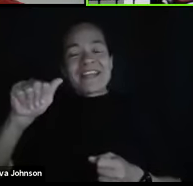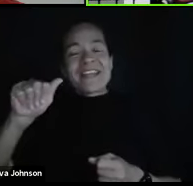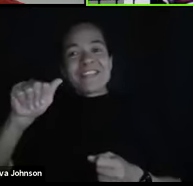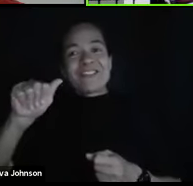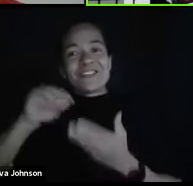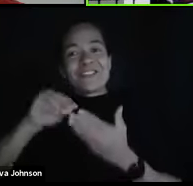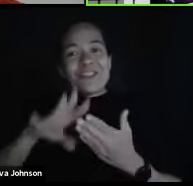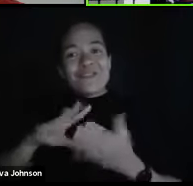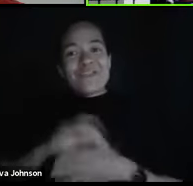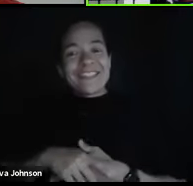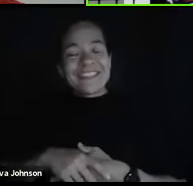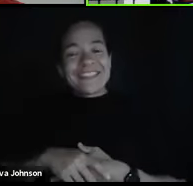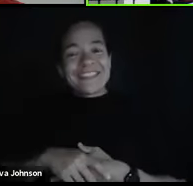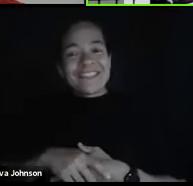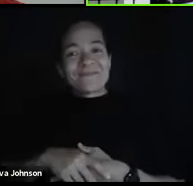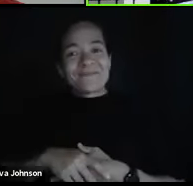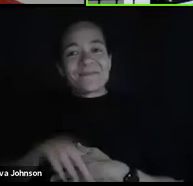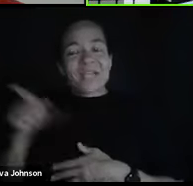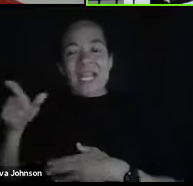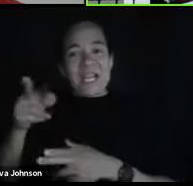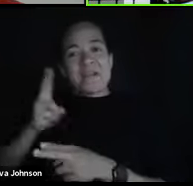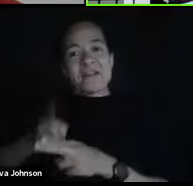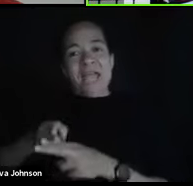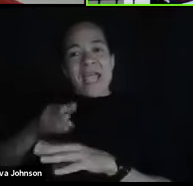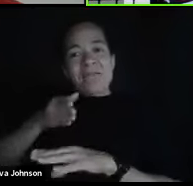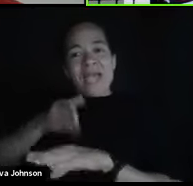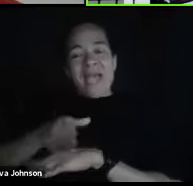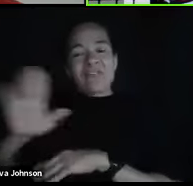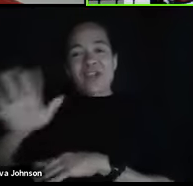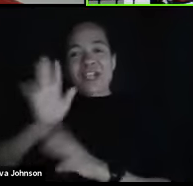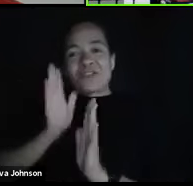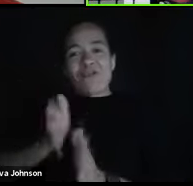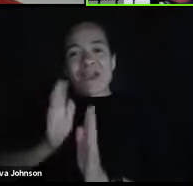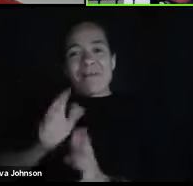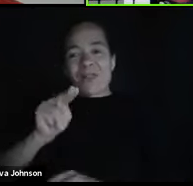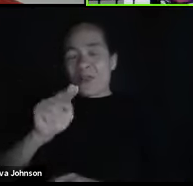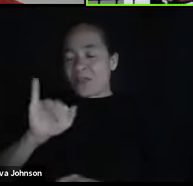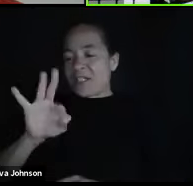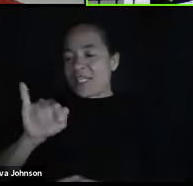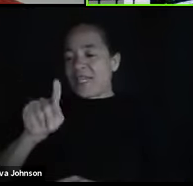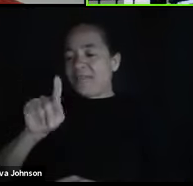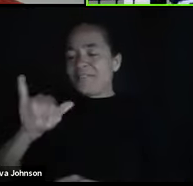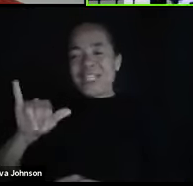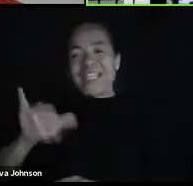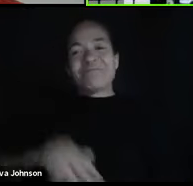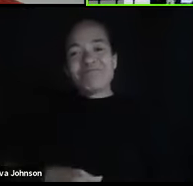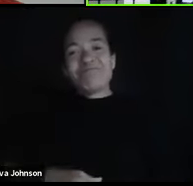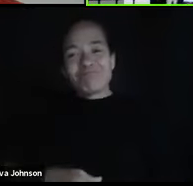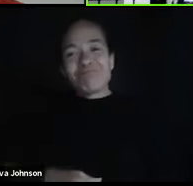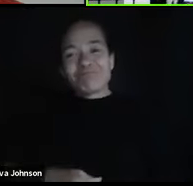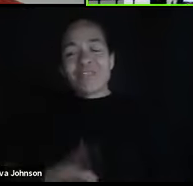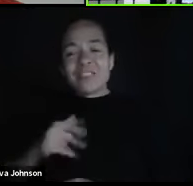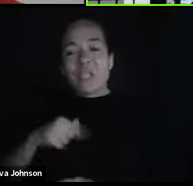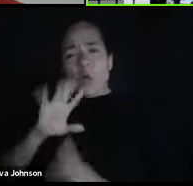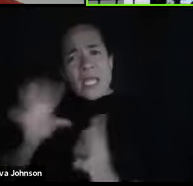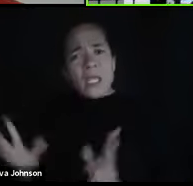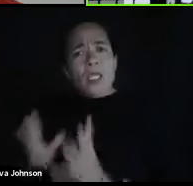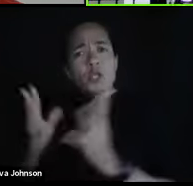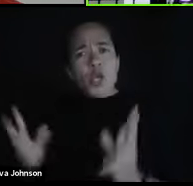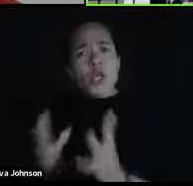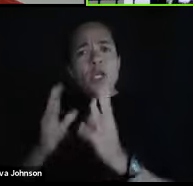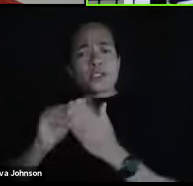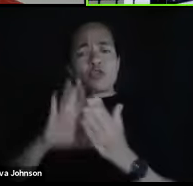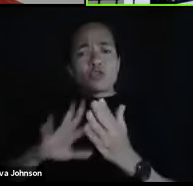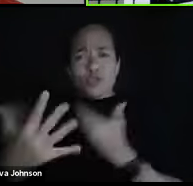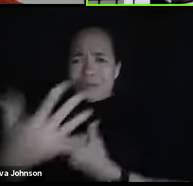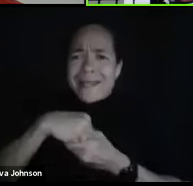that he named after his grandmother. So we really encourage students to get engaged to get involved,